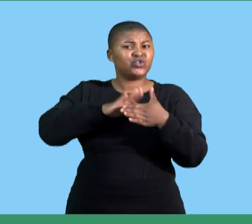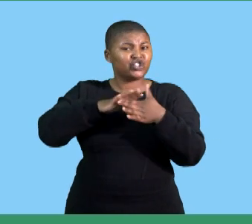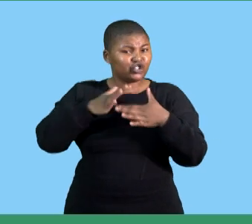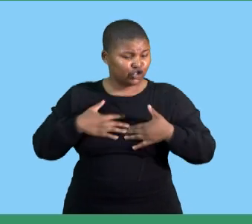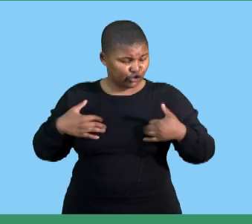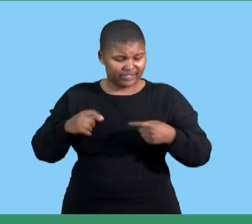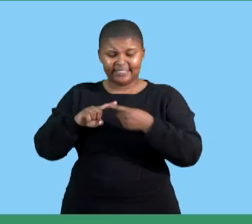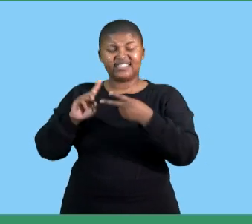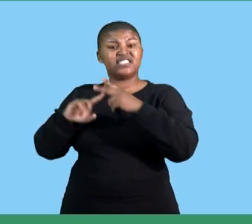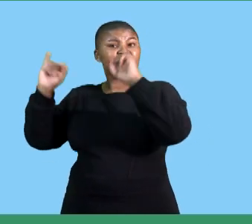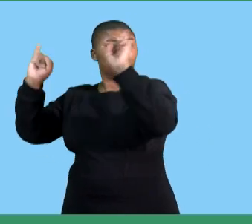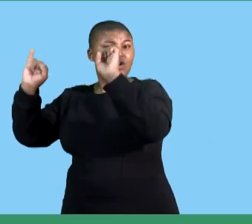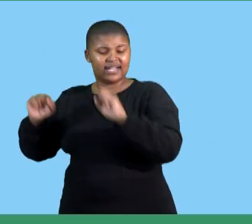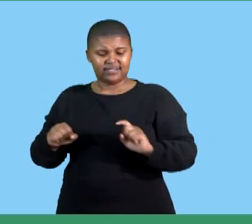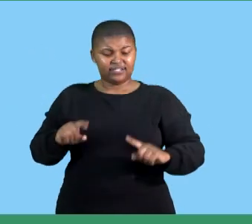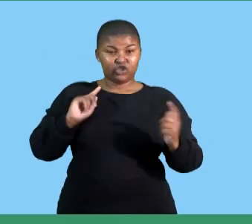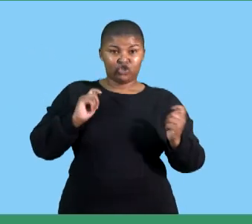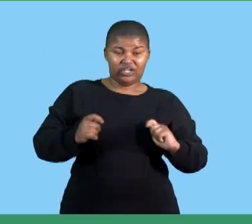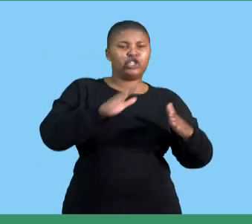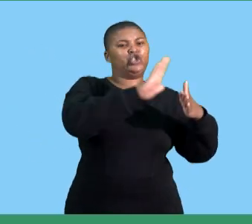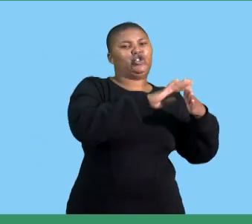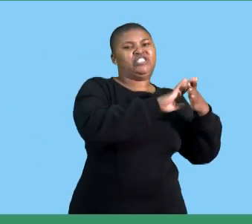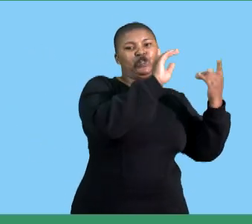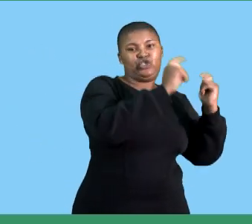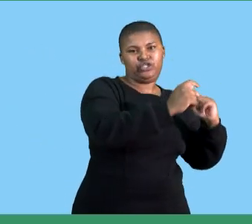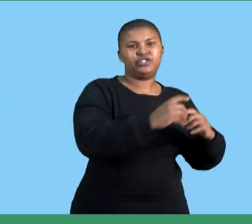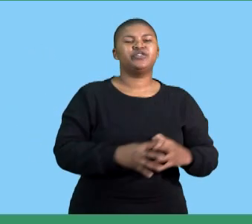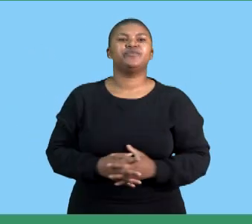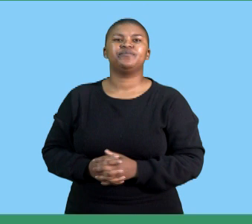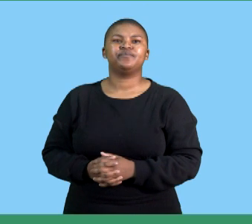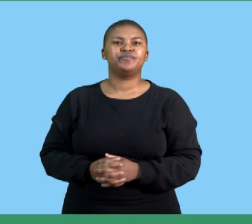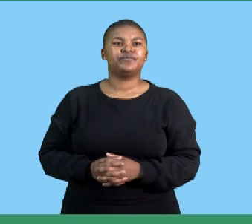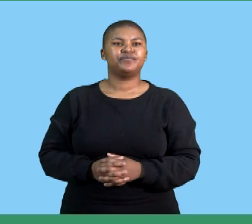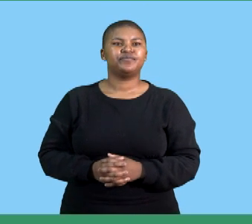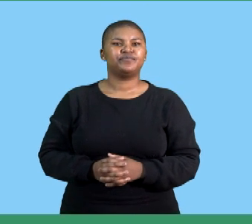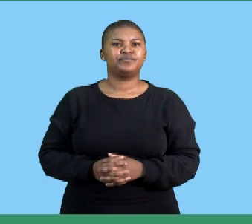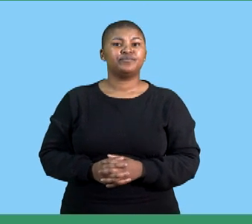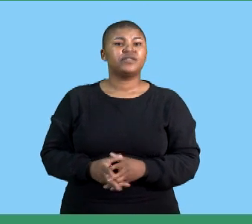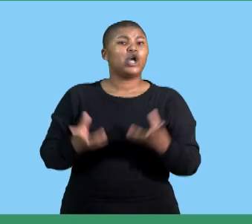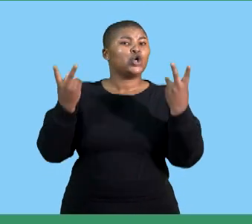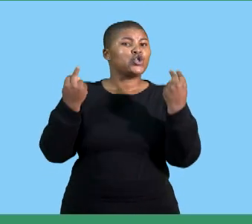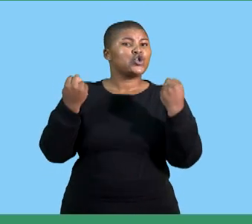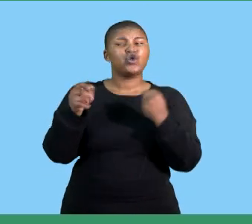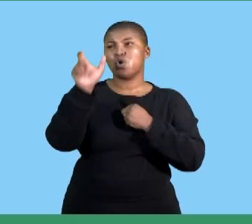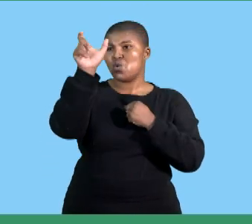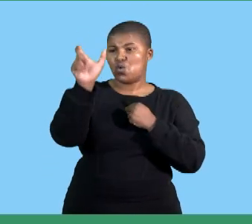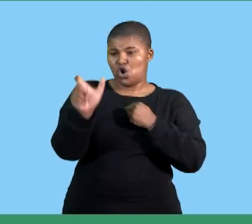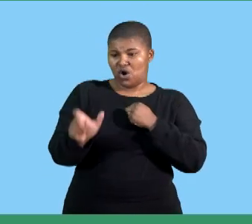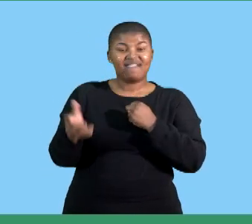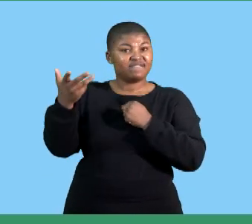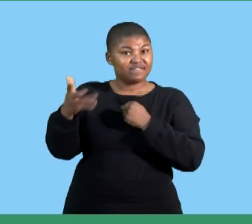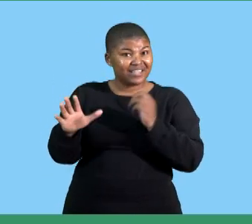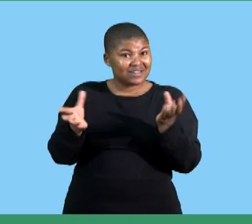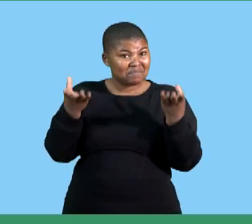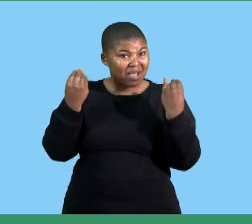change as well as the causes of change and the new words that you have come